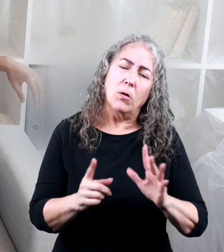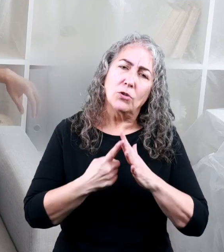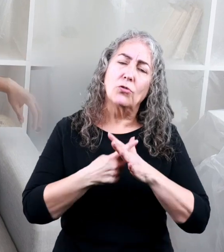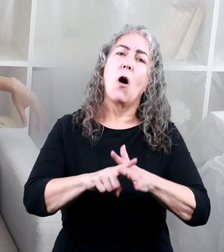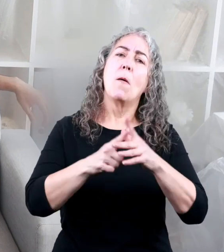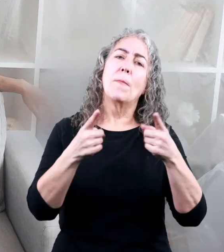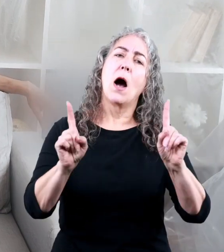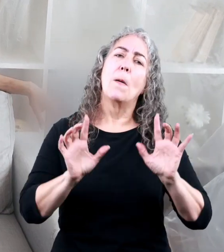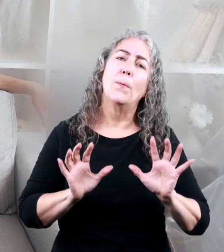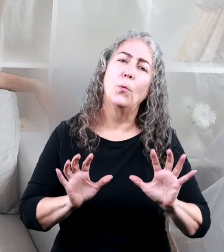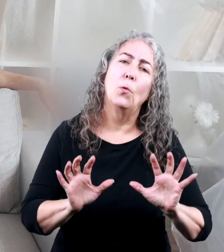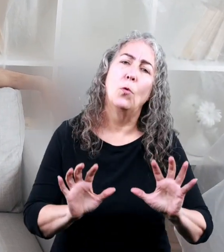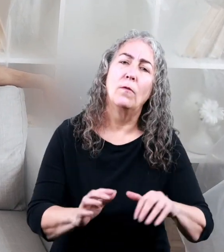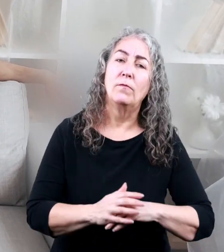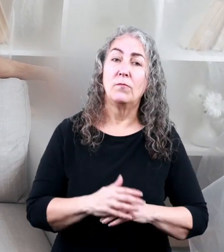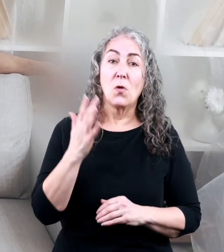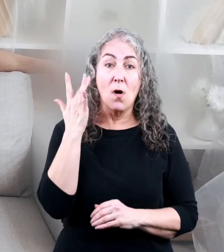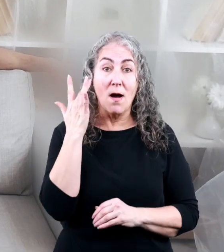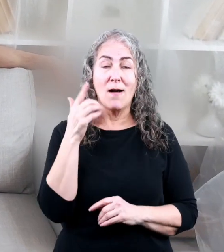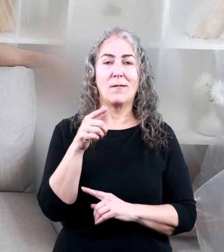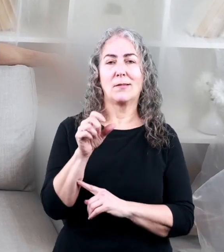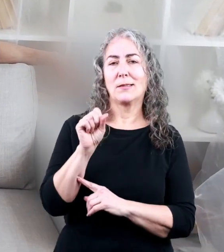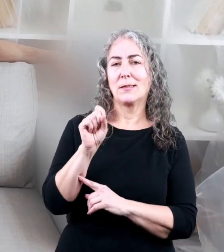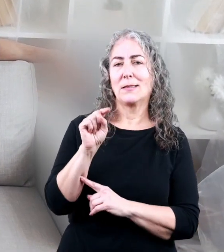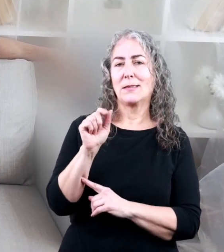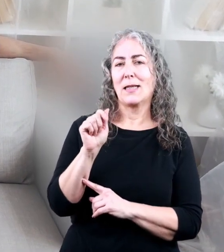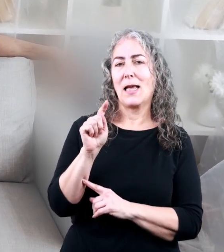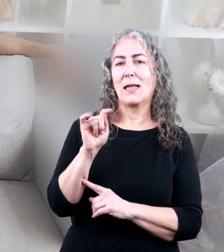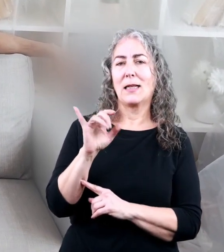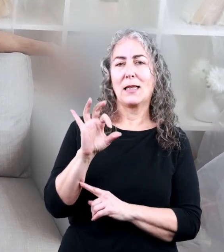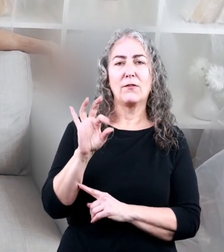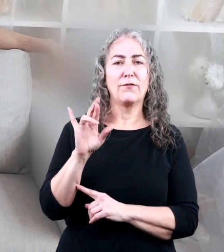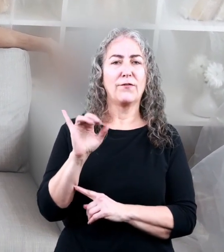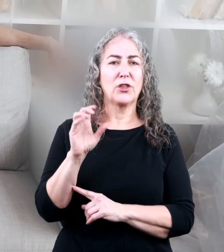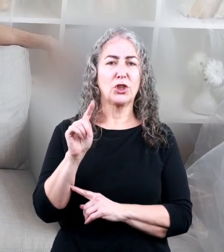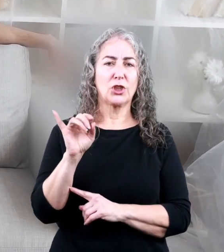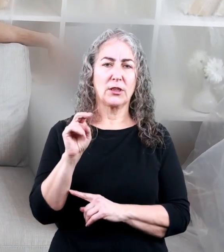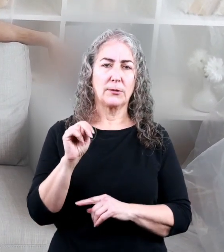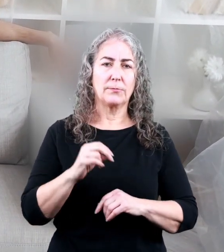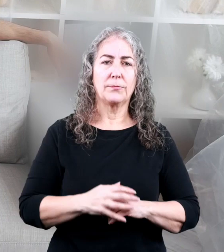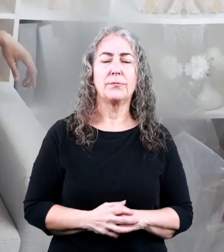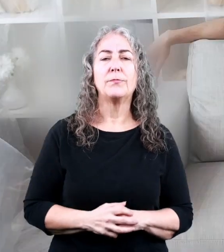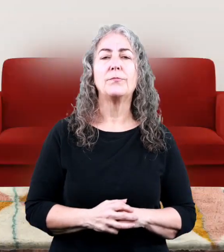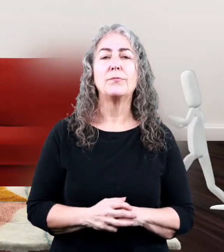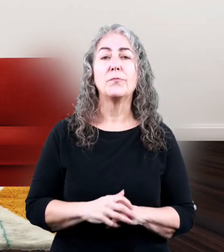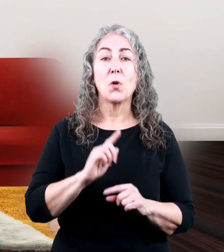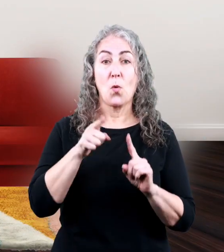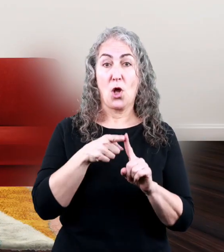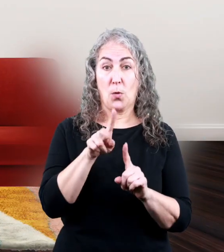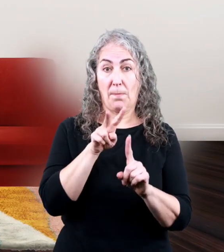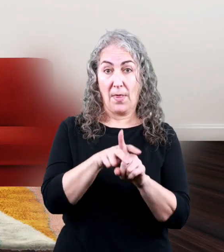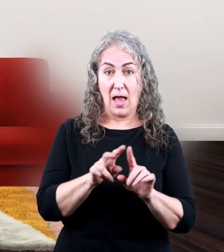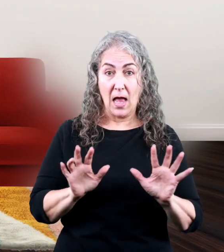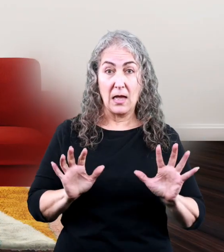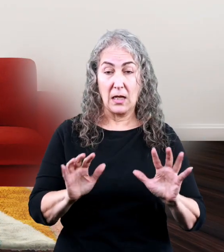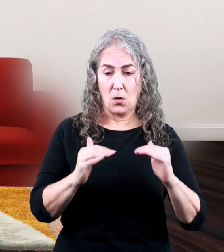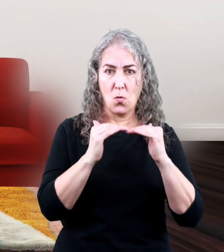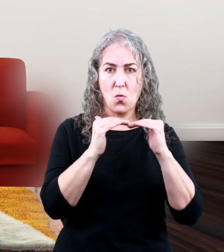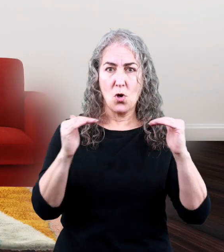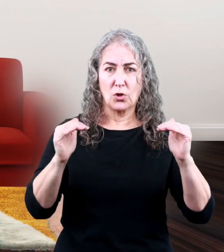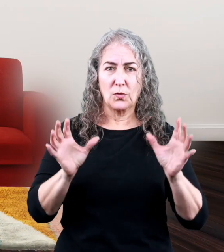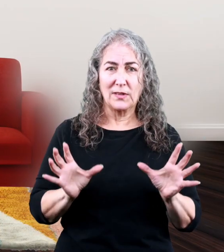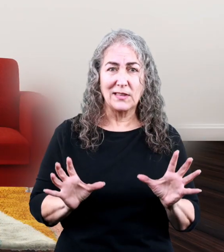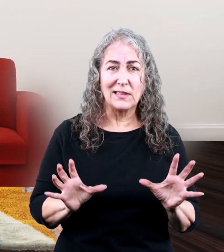for the couch to start moving? This is because of something called static friction. When you apply horizontal